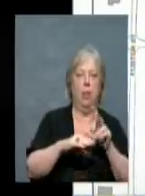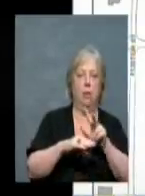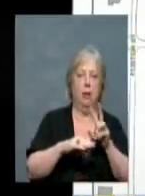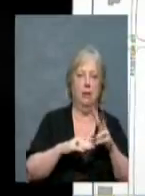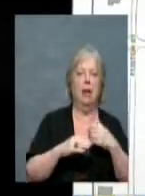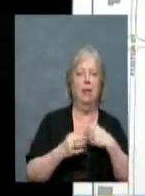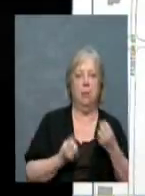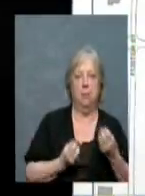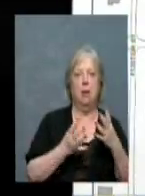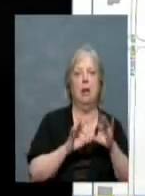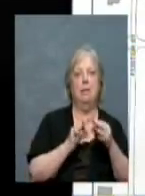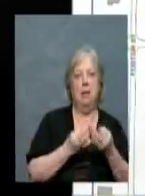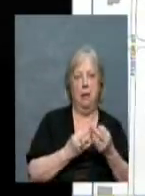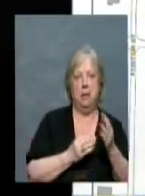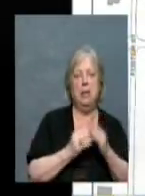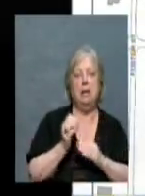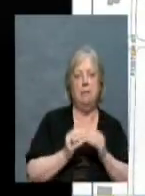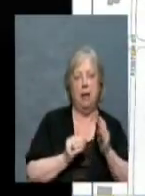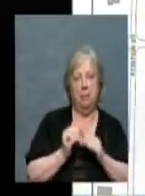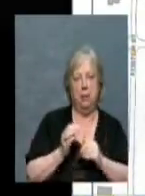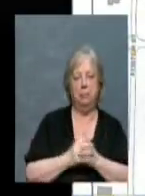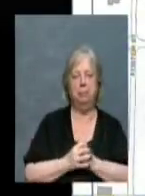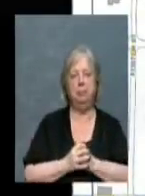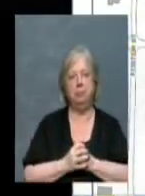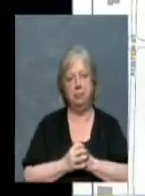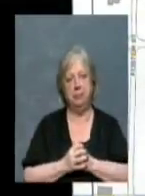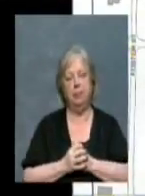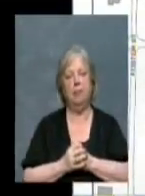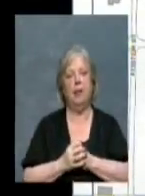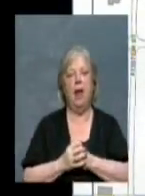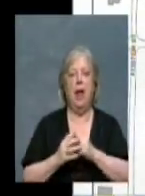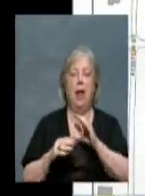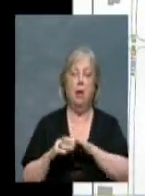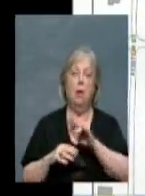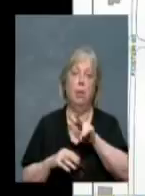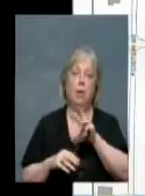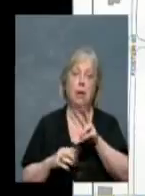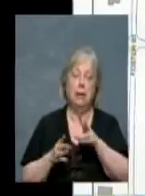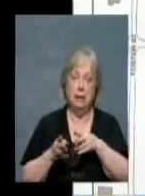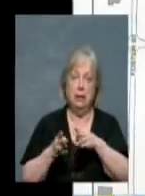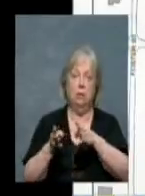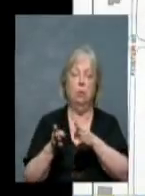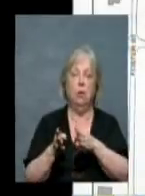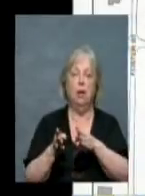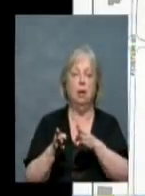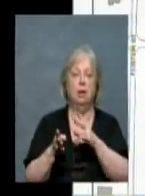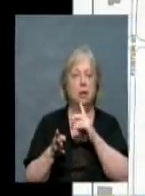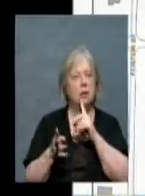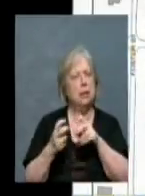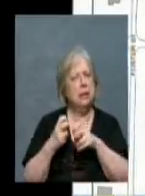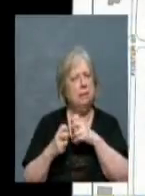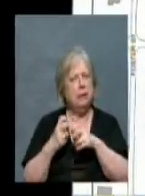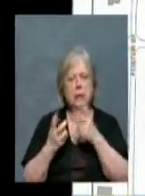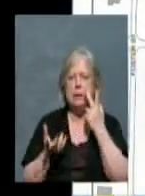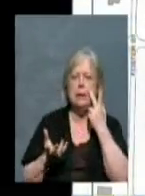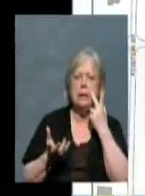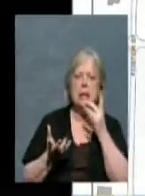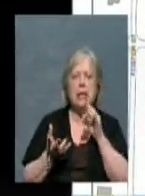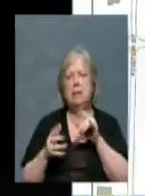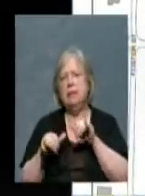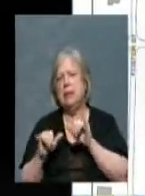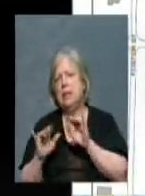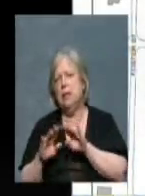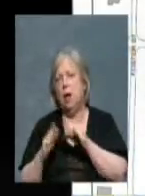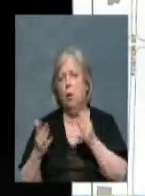multifamily development. And then along 36, it was difficult to tell whether it was still